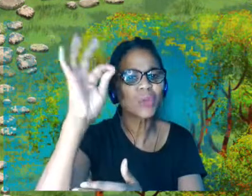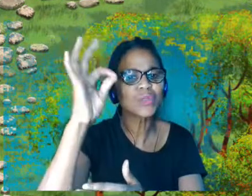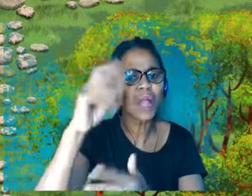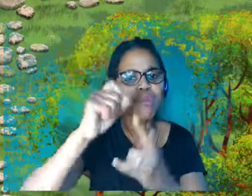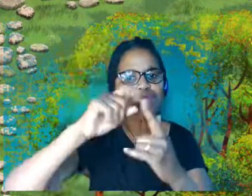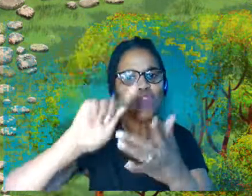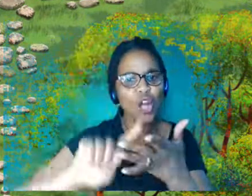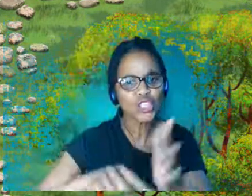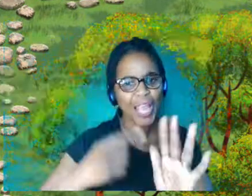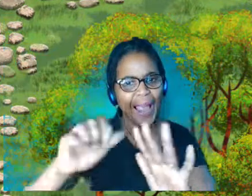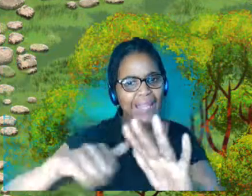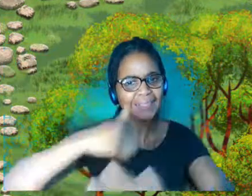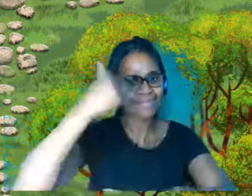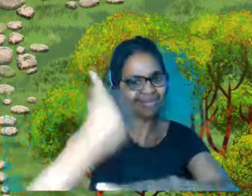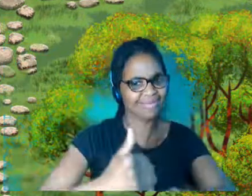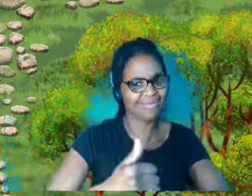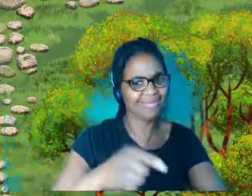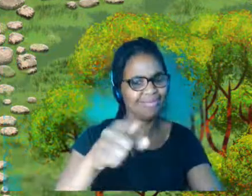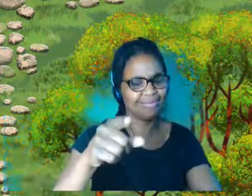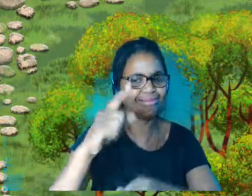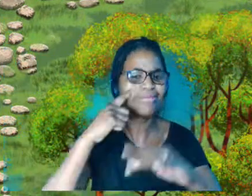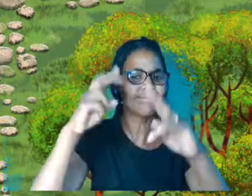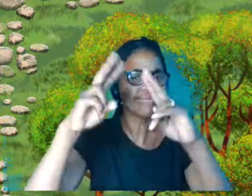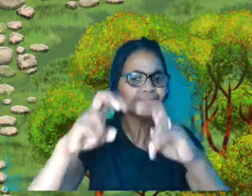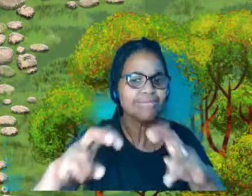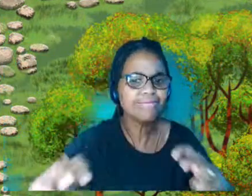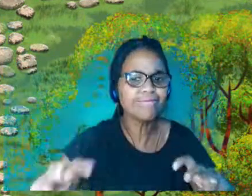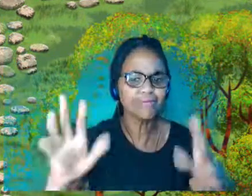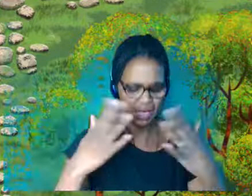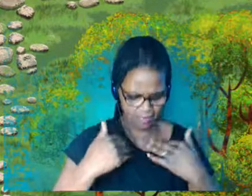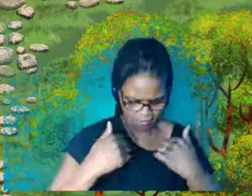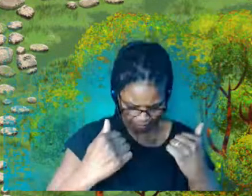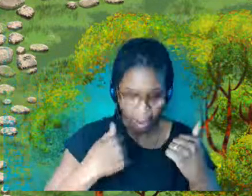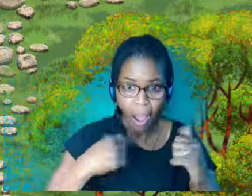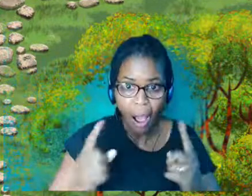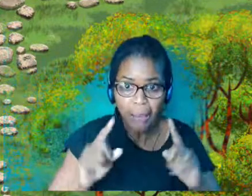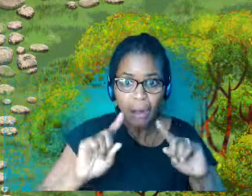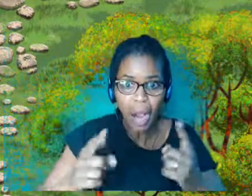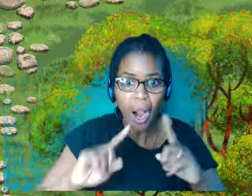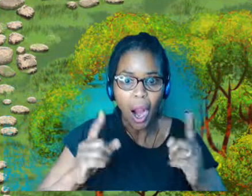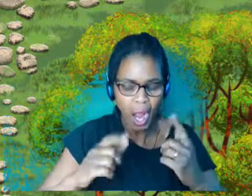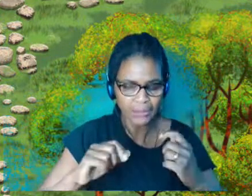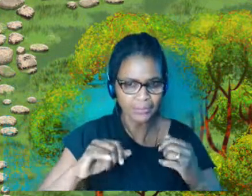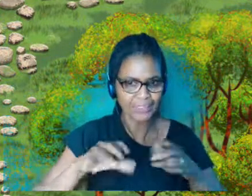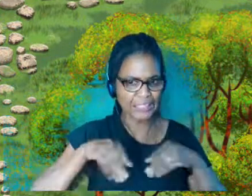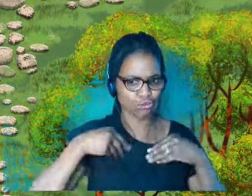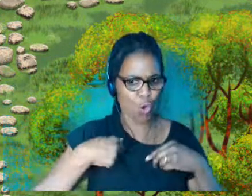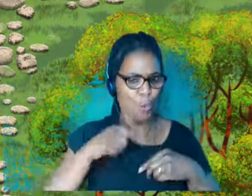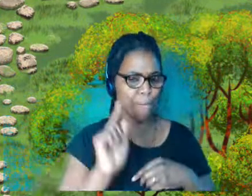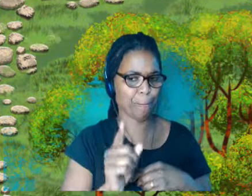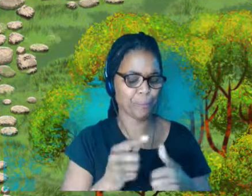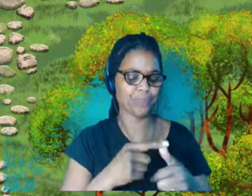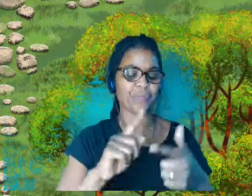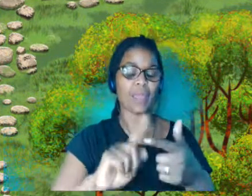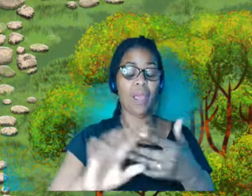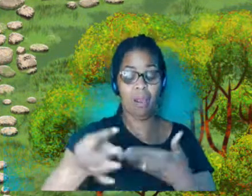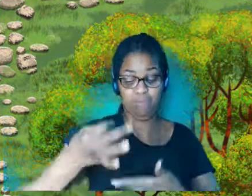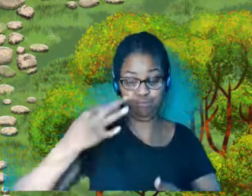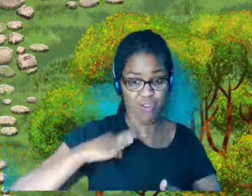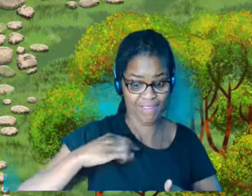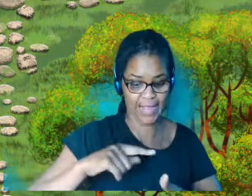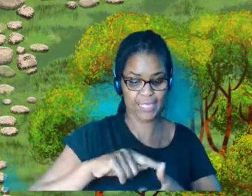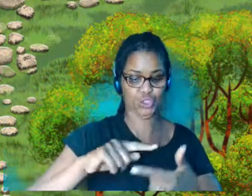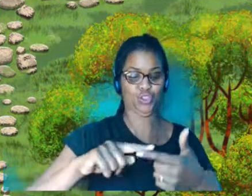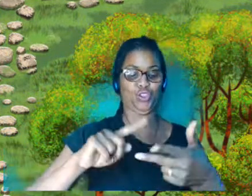topics around imposter syndrome, around privilege, around celebration of